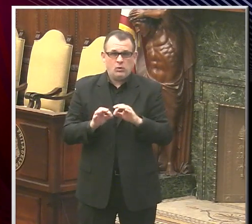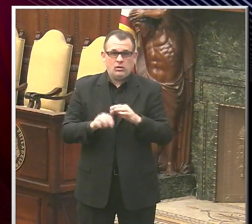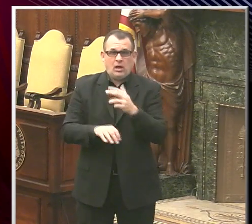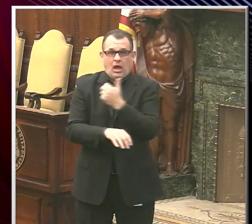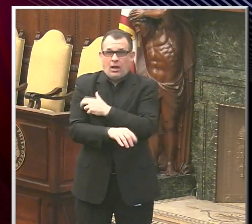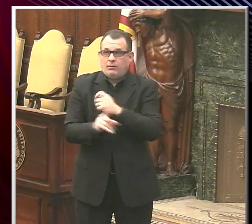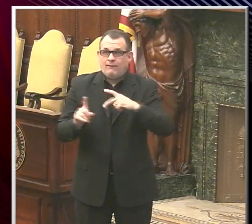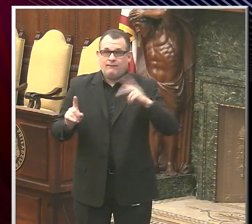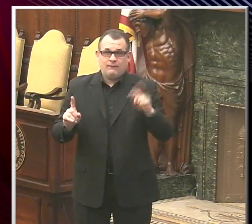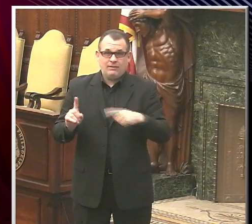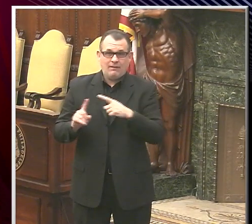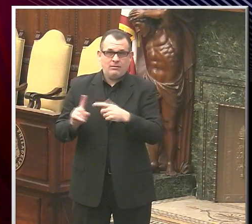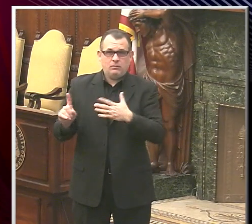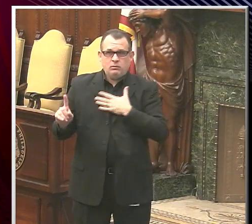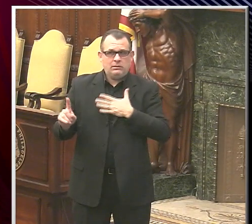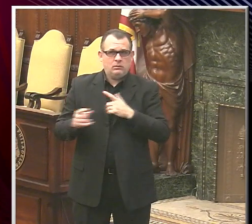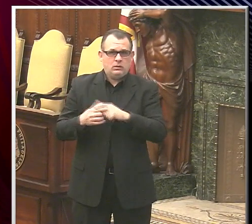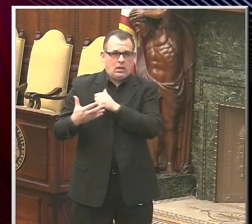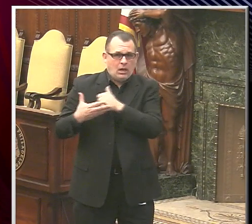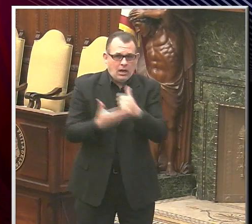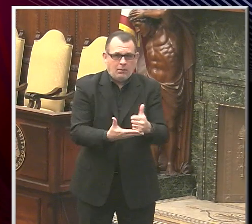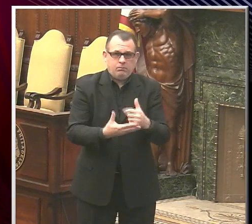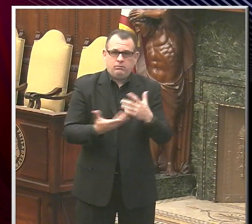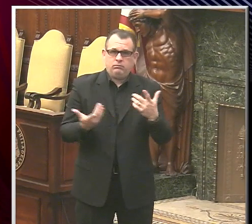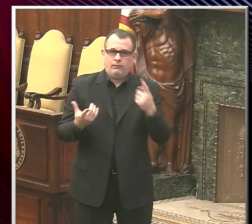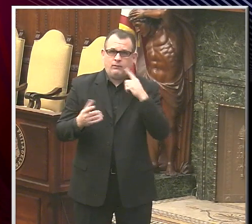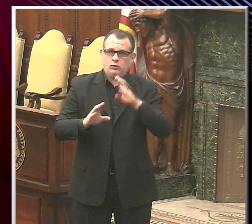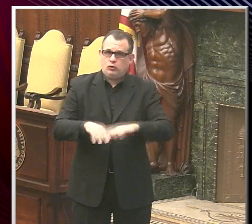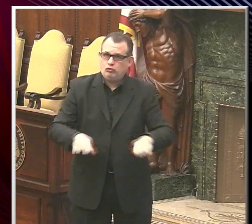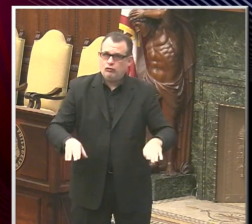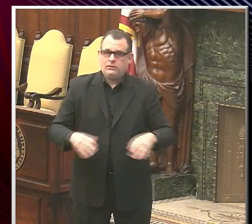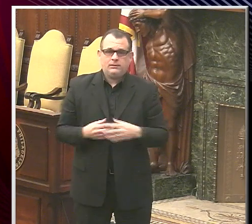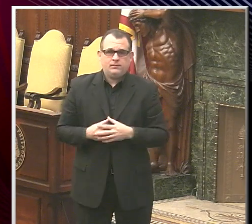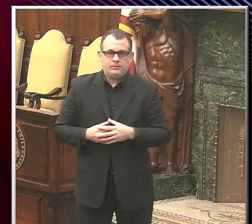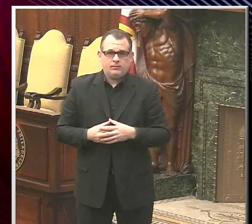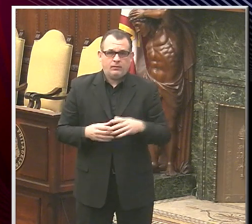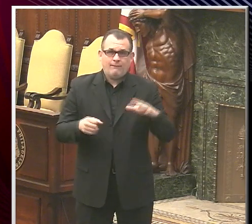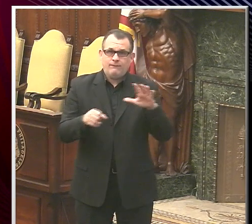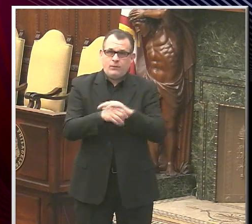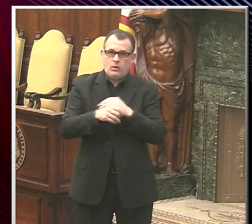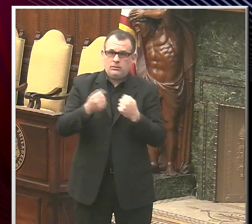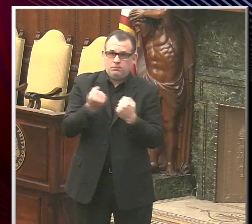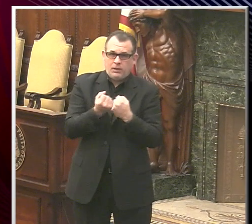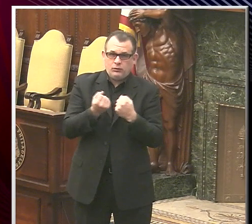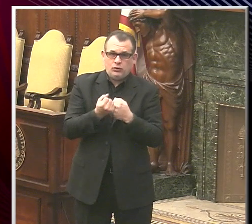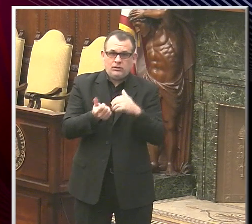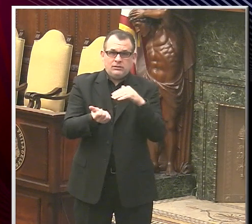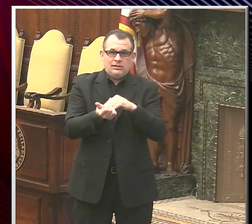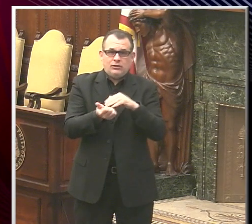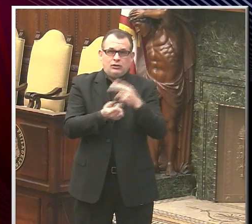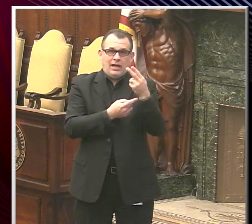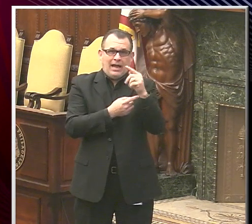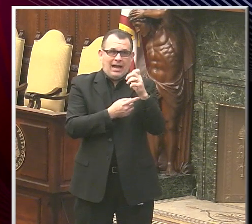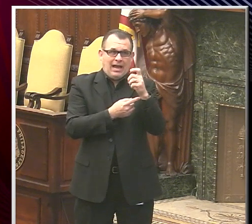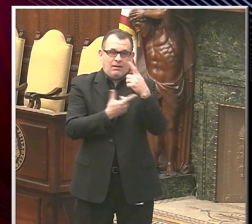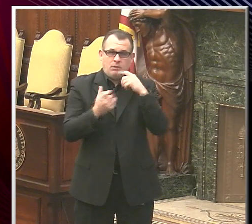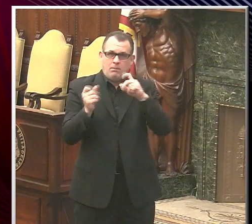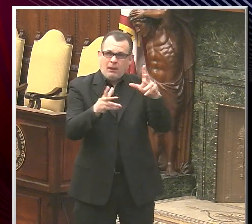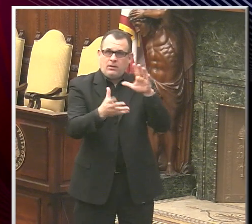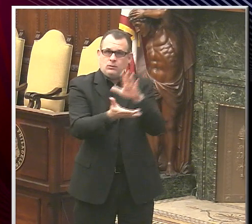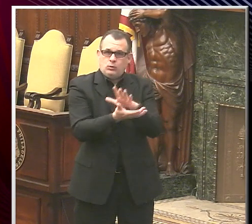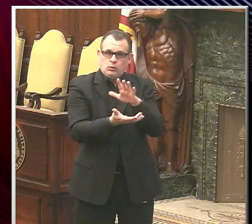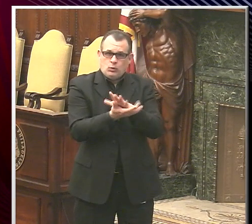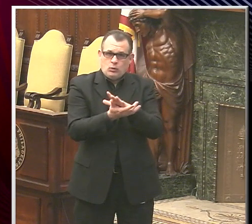stepping up in a major way for our kids. While I fully support Dr. Haidt's plan to have students back in classrooms the week of February